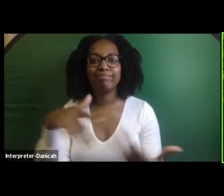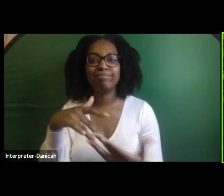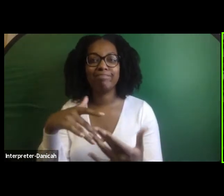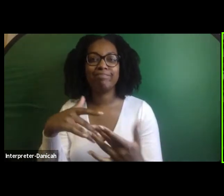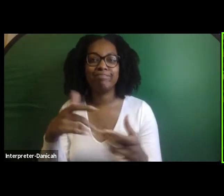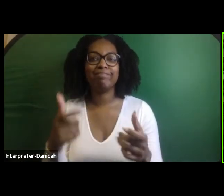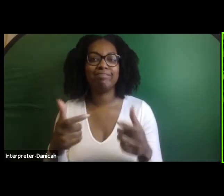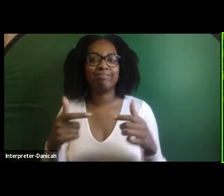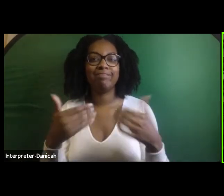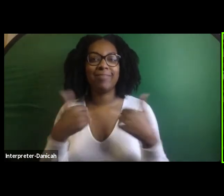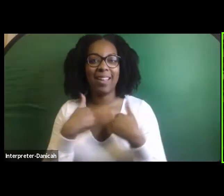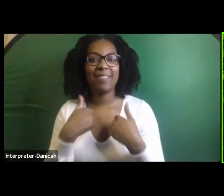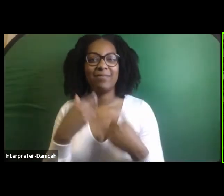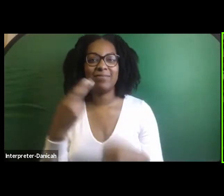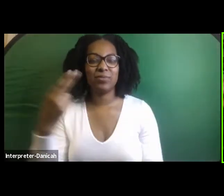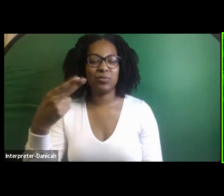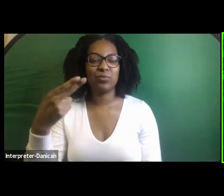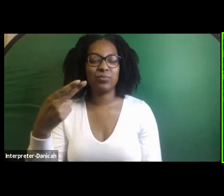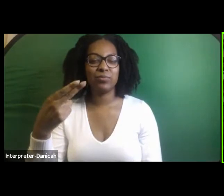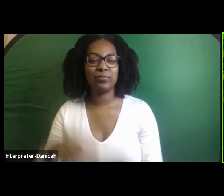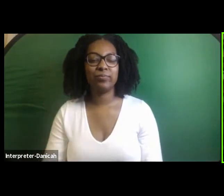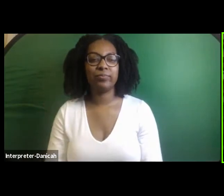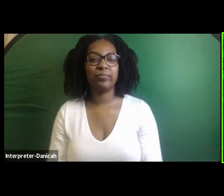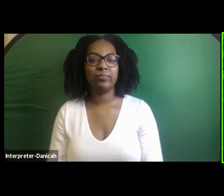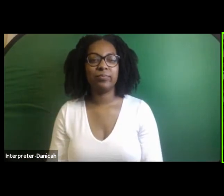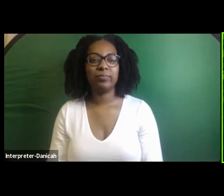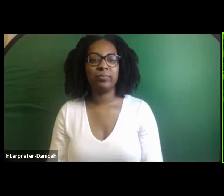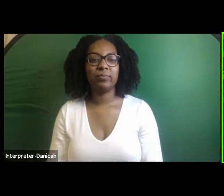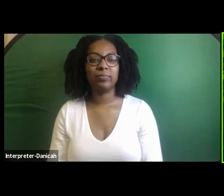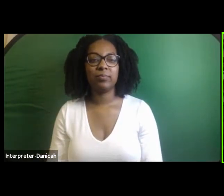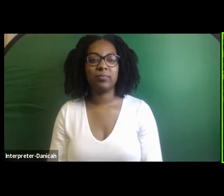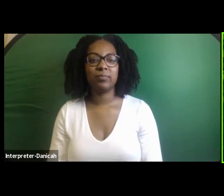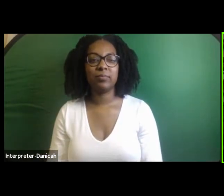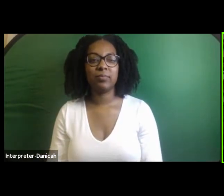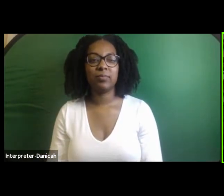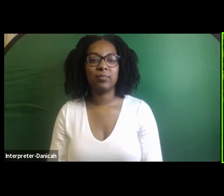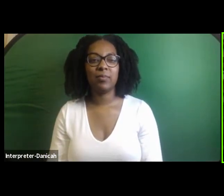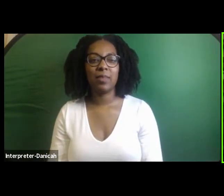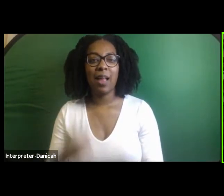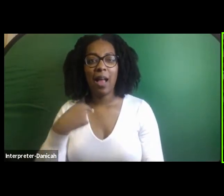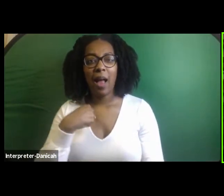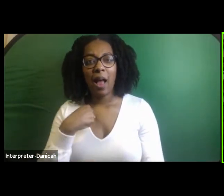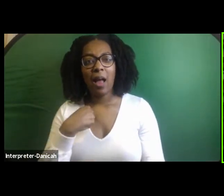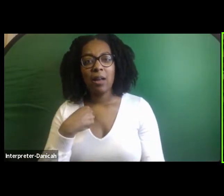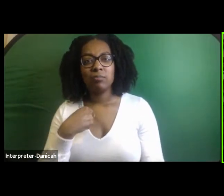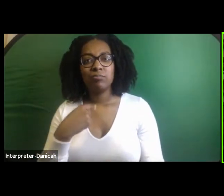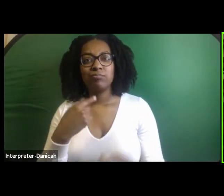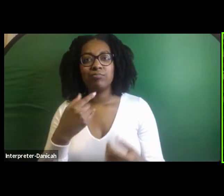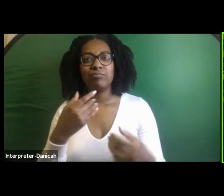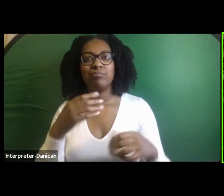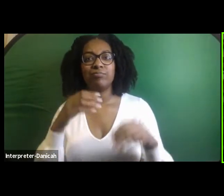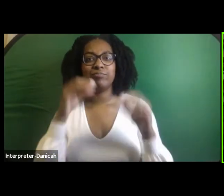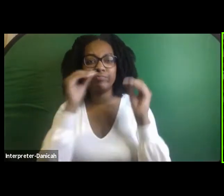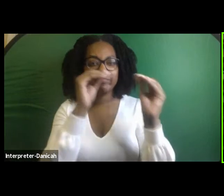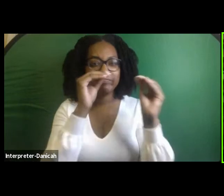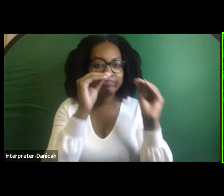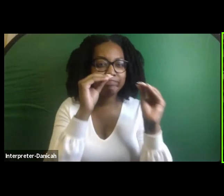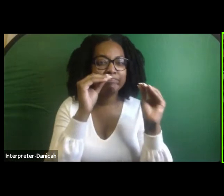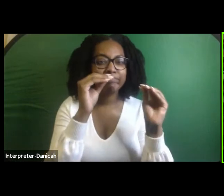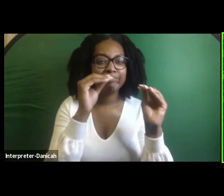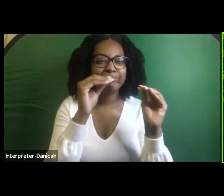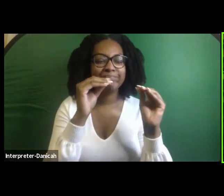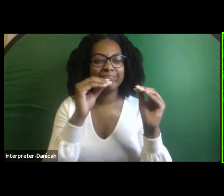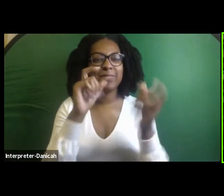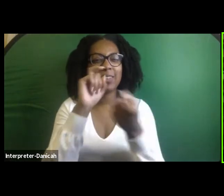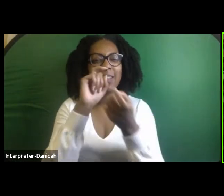to then lead them down to another pathway of thinking. And hopefully that opens up some, some more dialogue, but